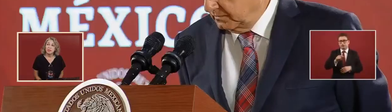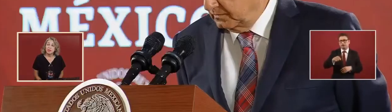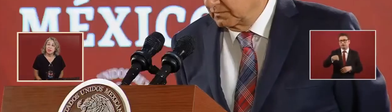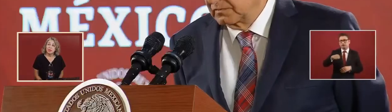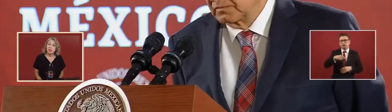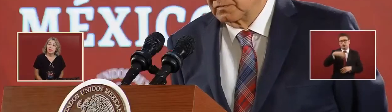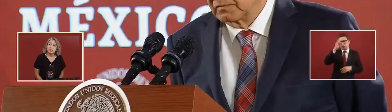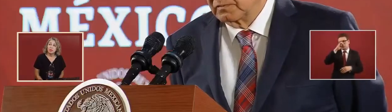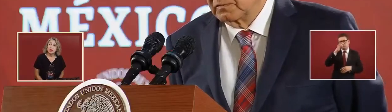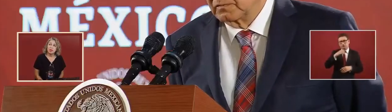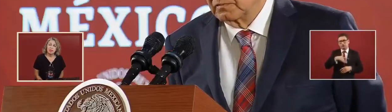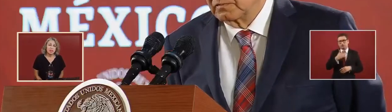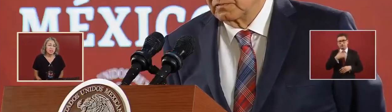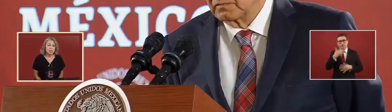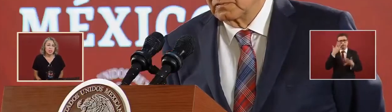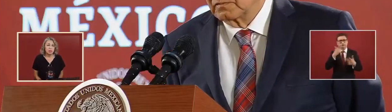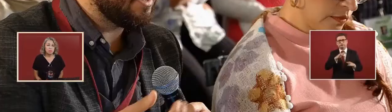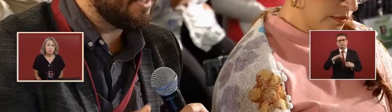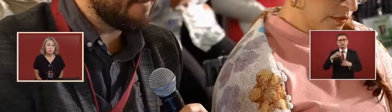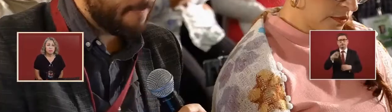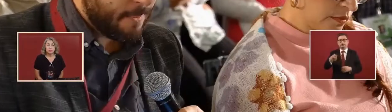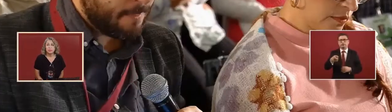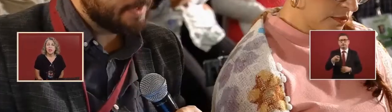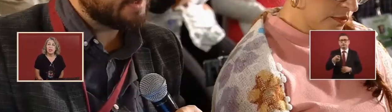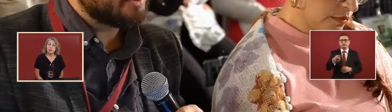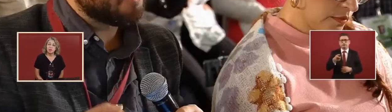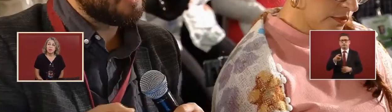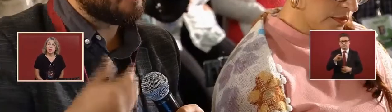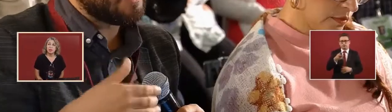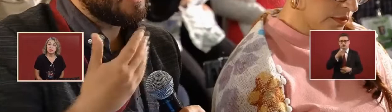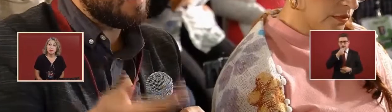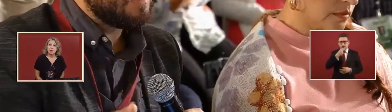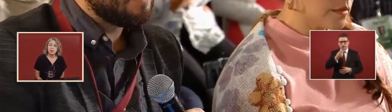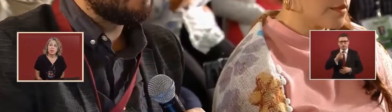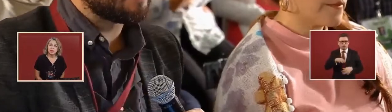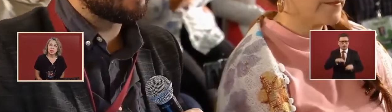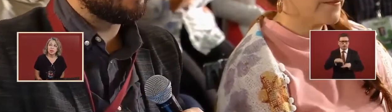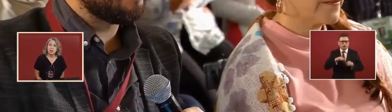I don't know, controversy.